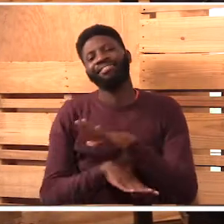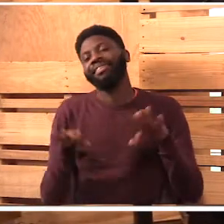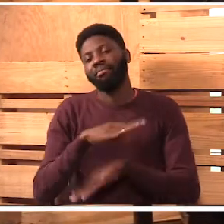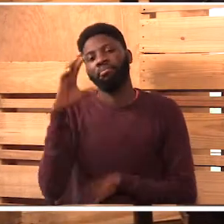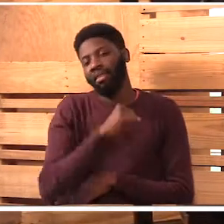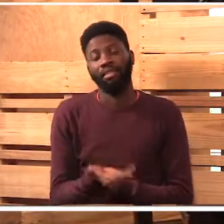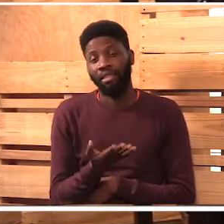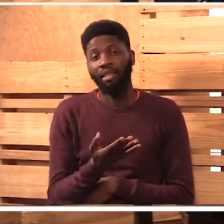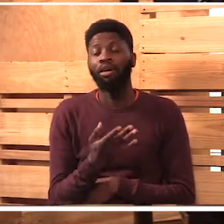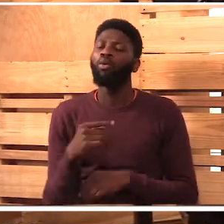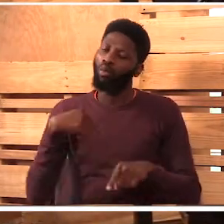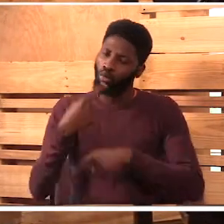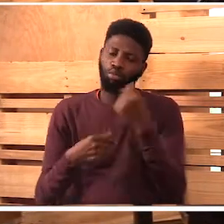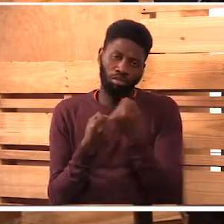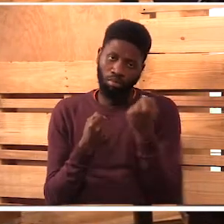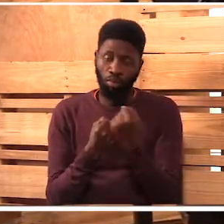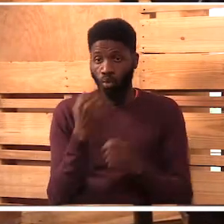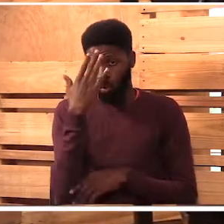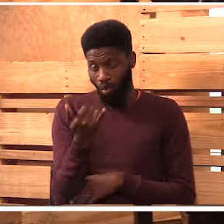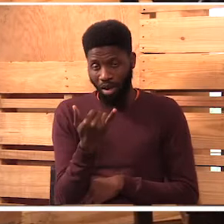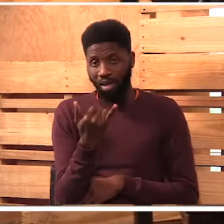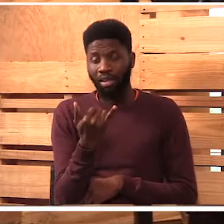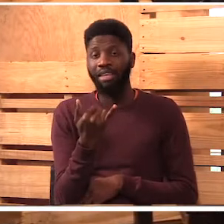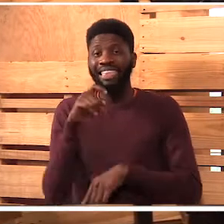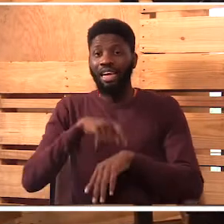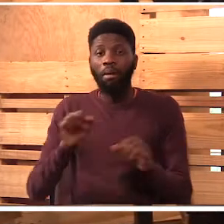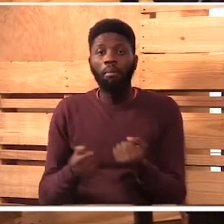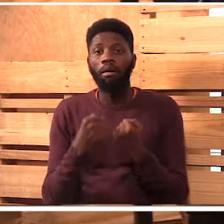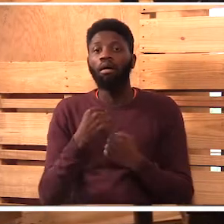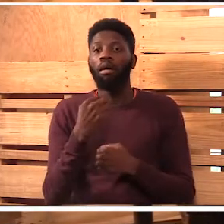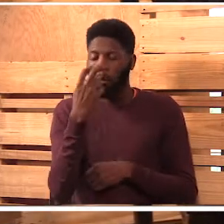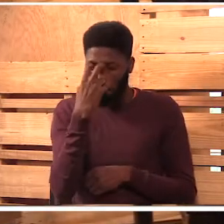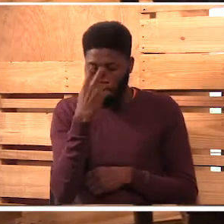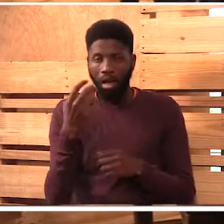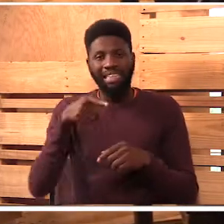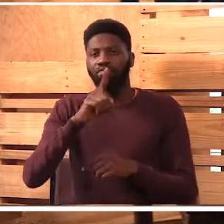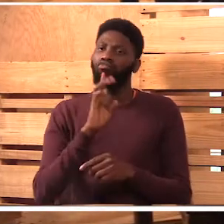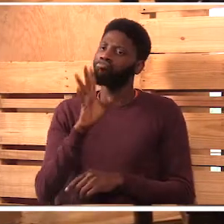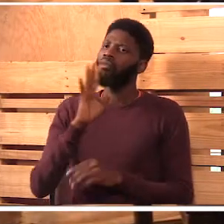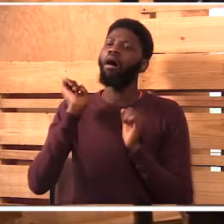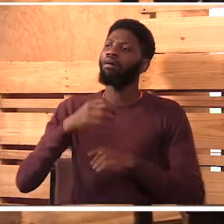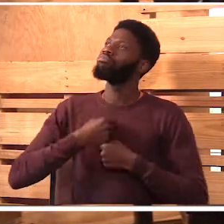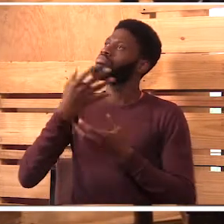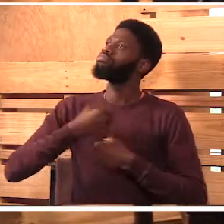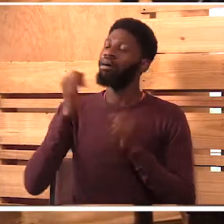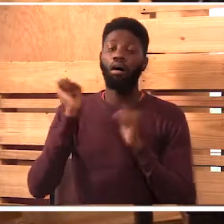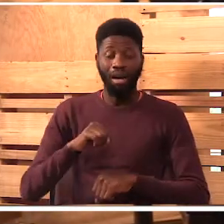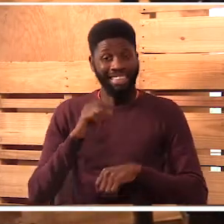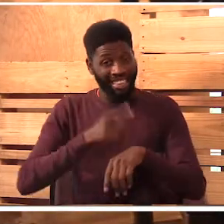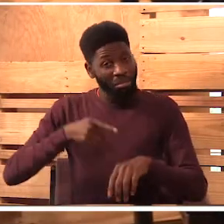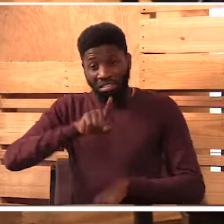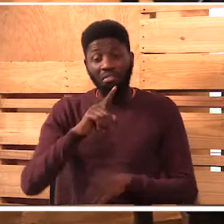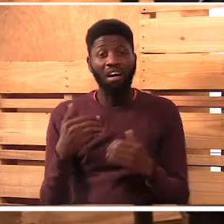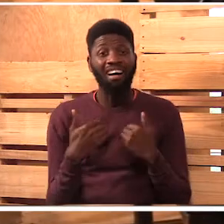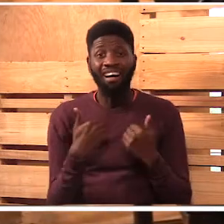washikilia. Because at least maybe when you are blind, you can be able to talk. You can express yourself. When you are, maybe you